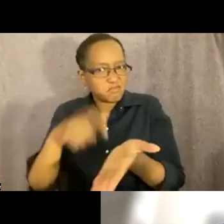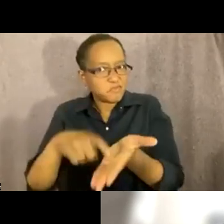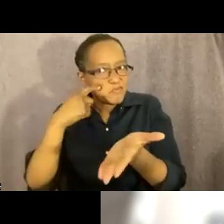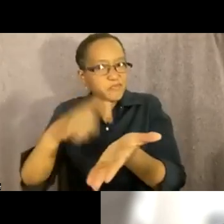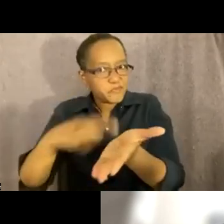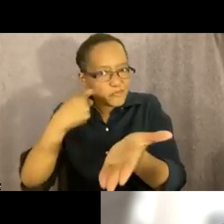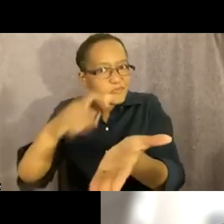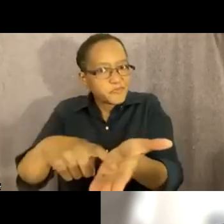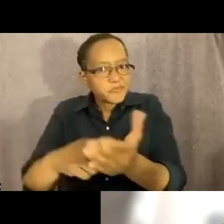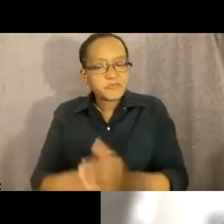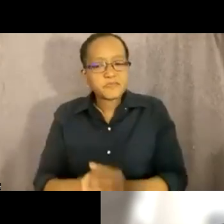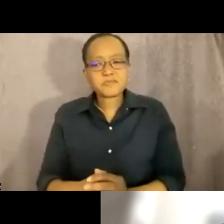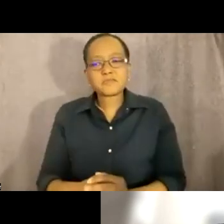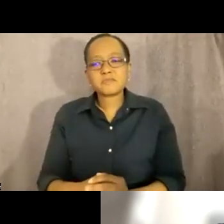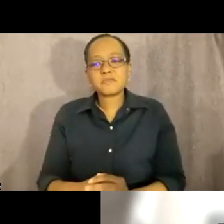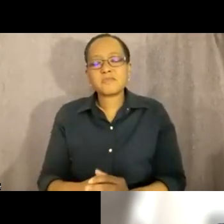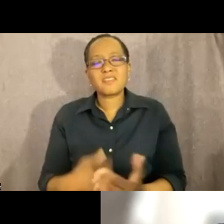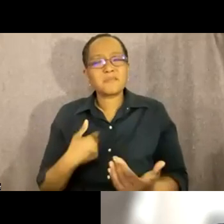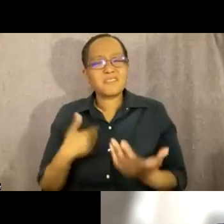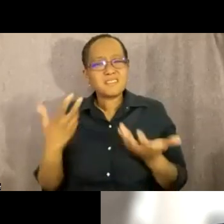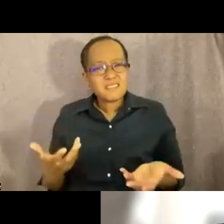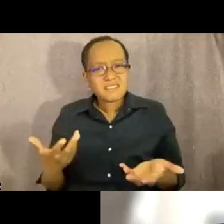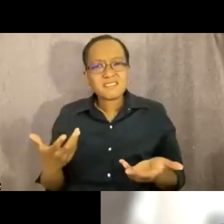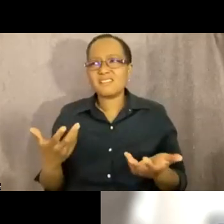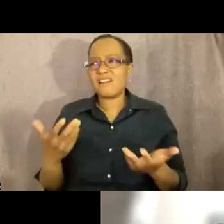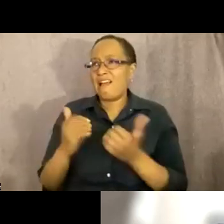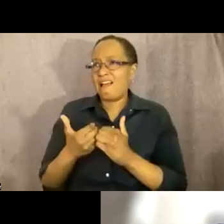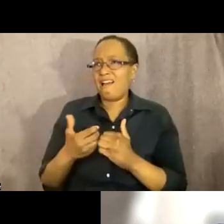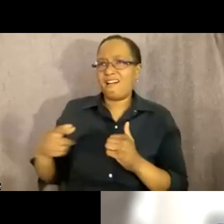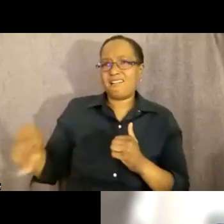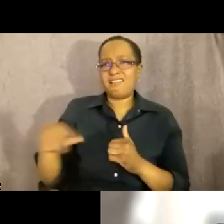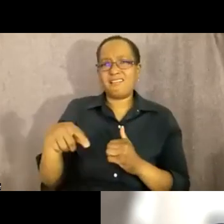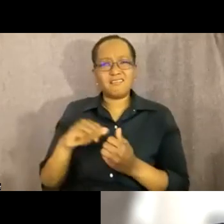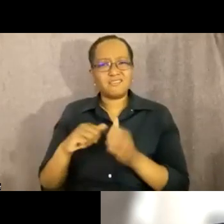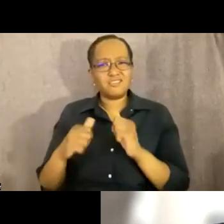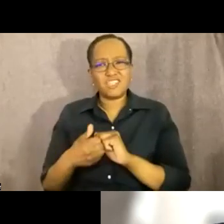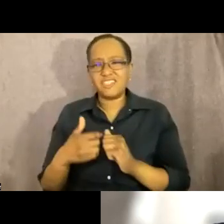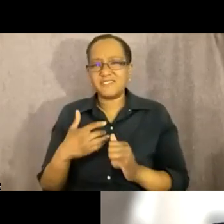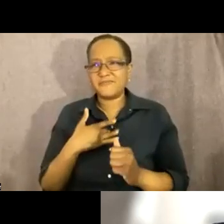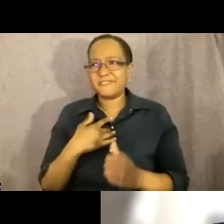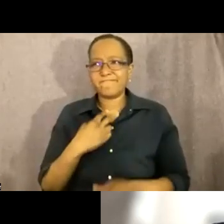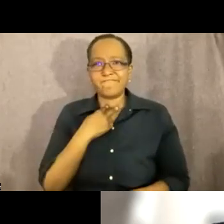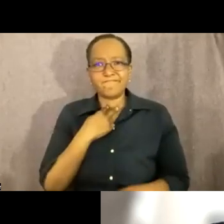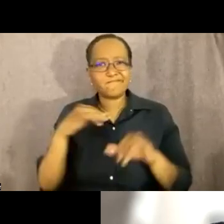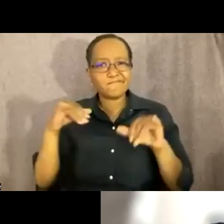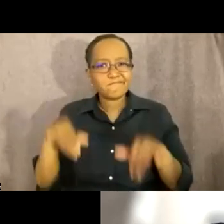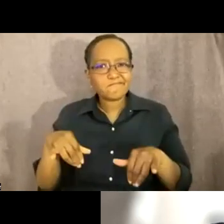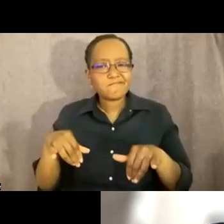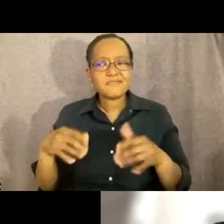i i could not get people to change and i learned uh very quickly and uh